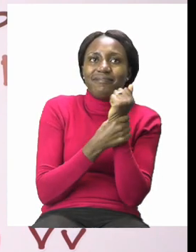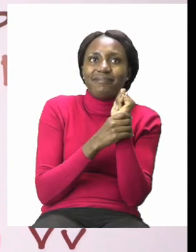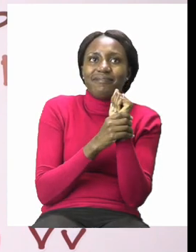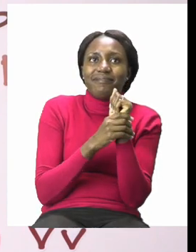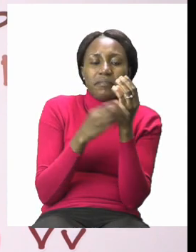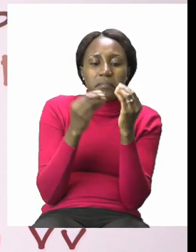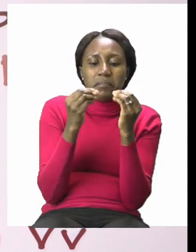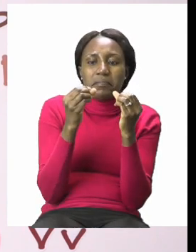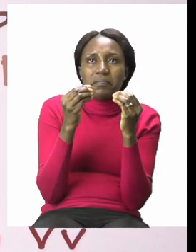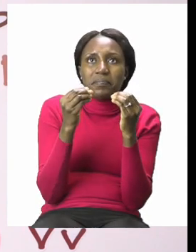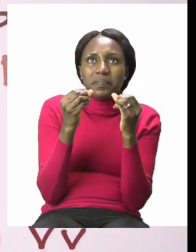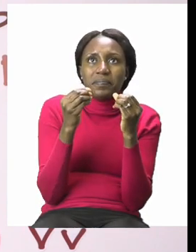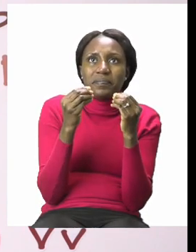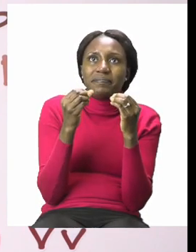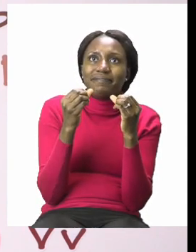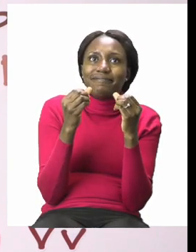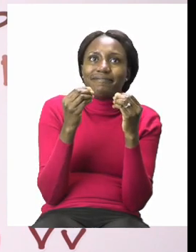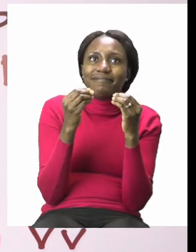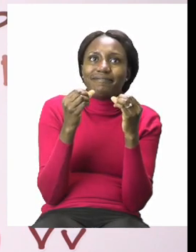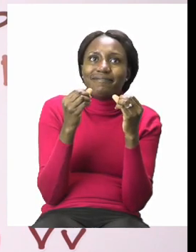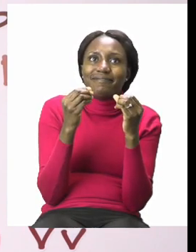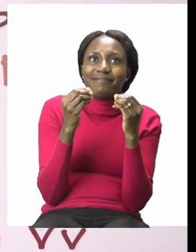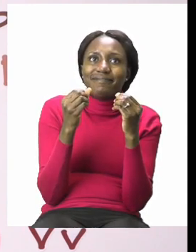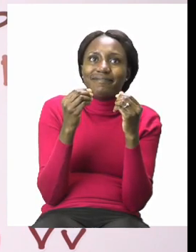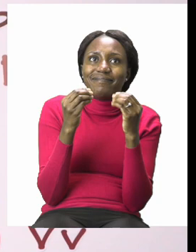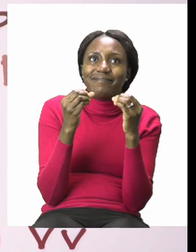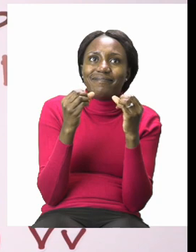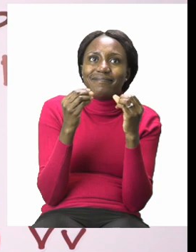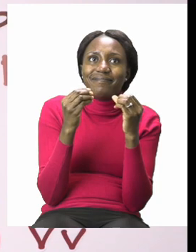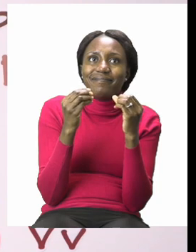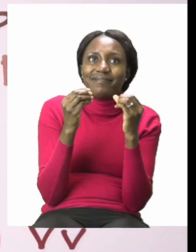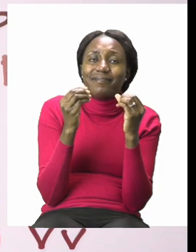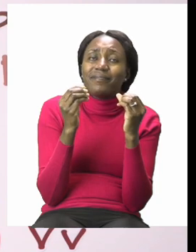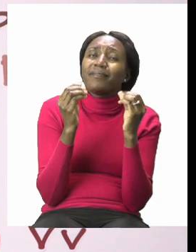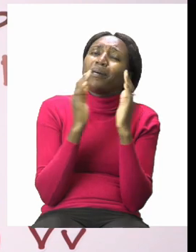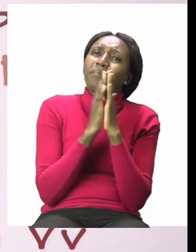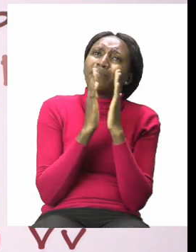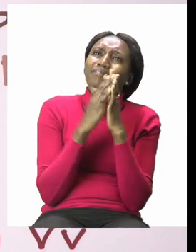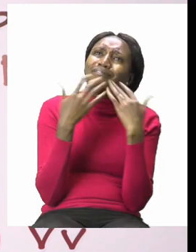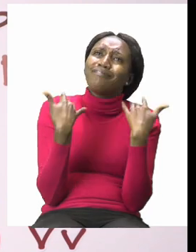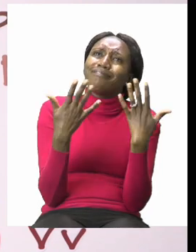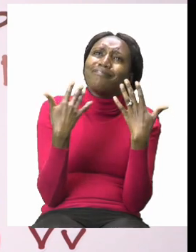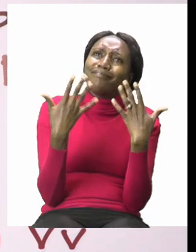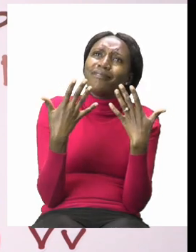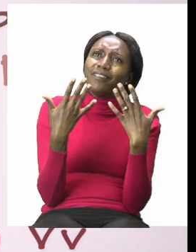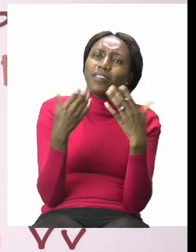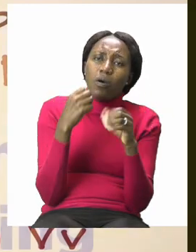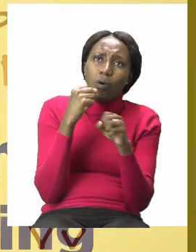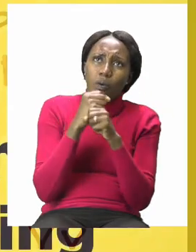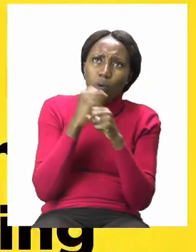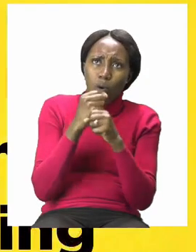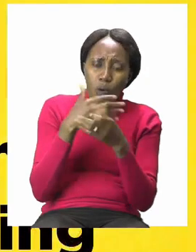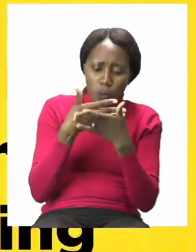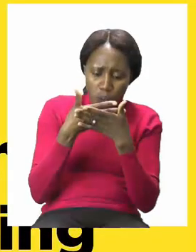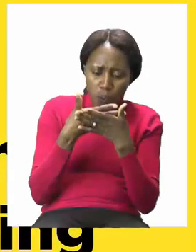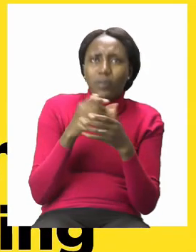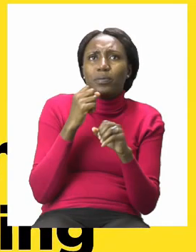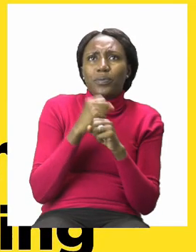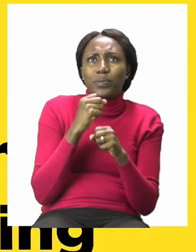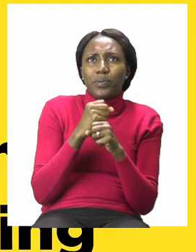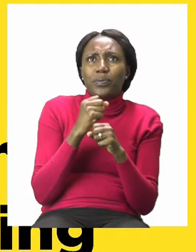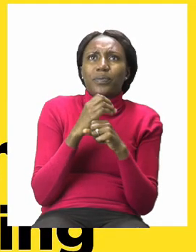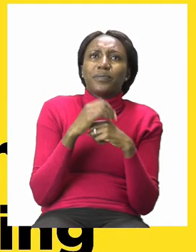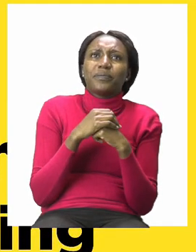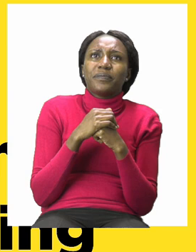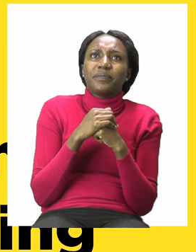our fingertips too. Make sure your hands are dry before you touch anything else. For